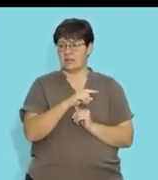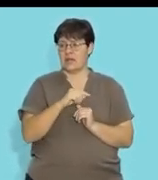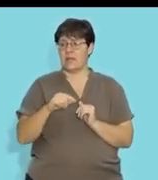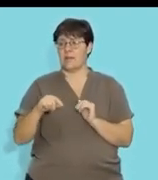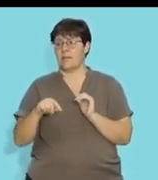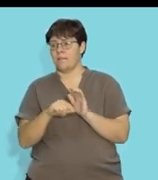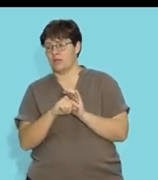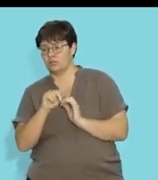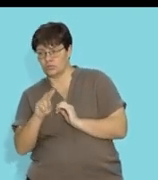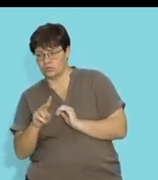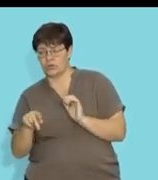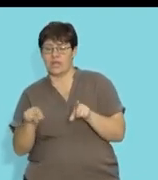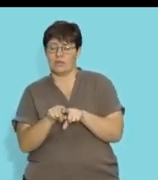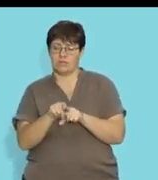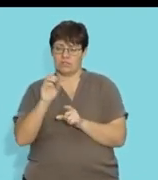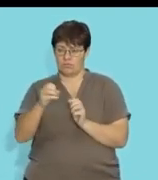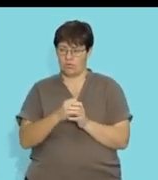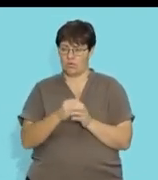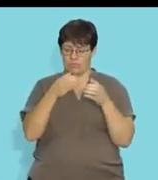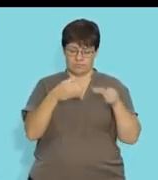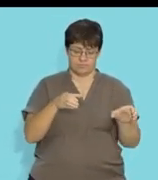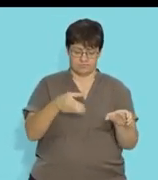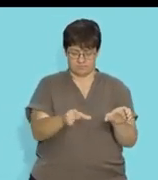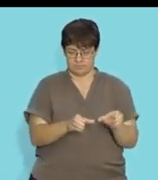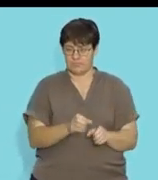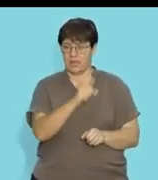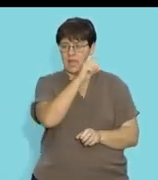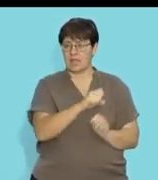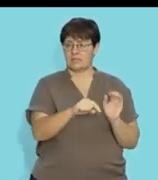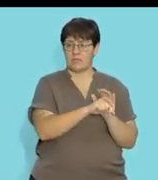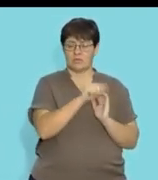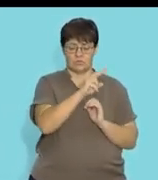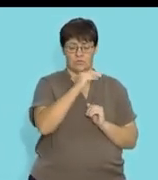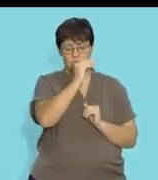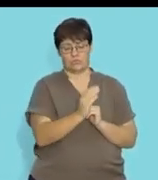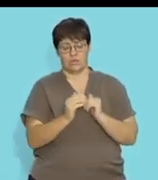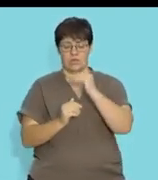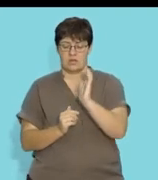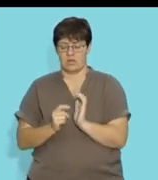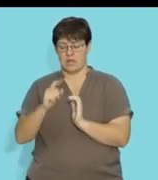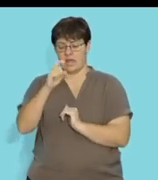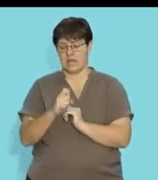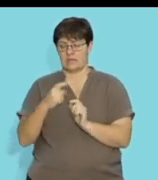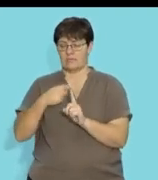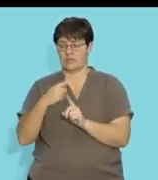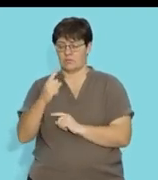and then minus 2 equal to 0. You solve this. It will be X minus